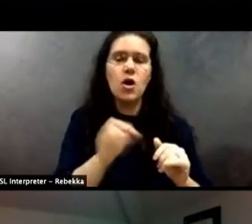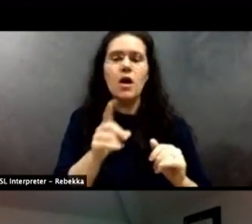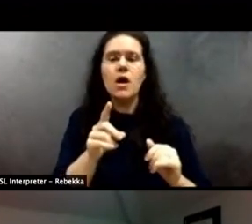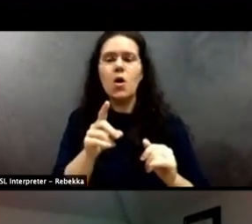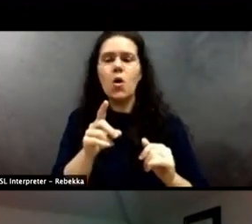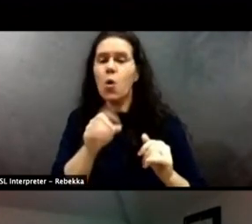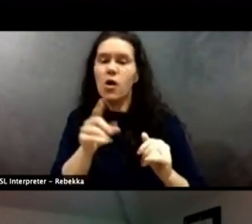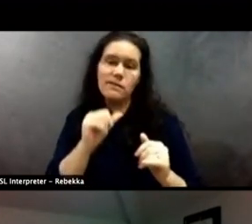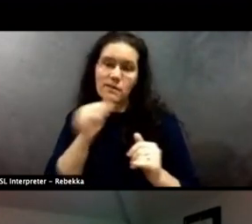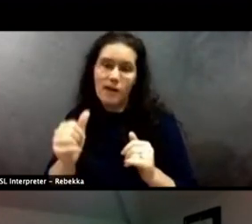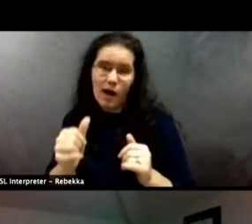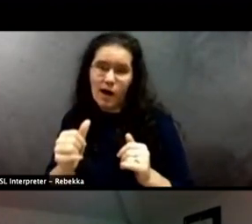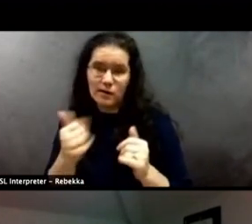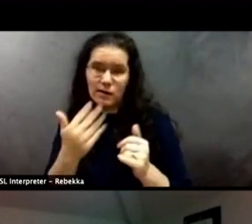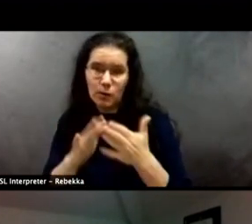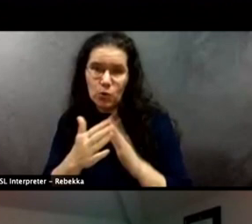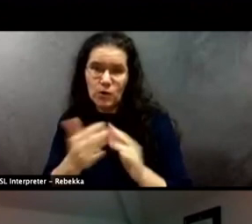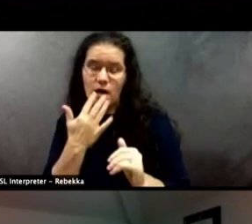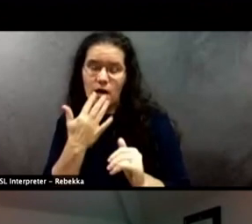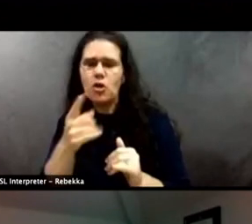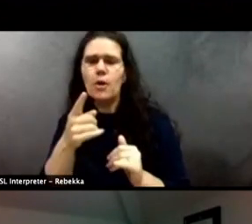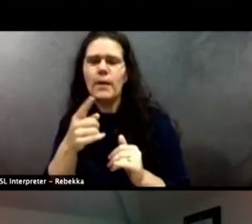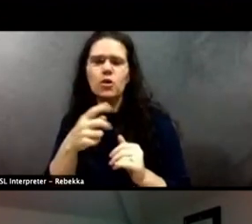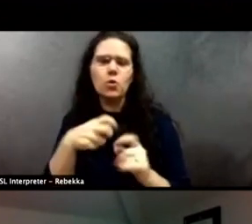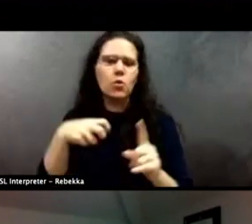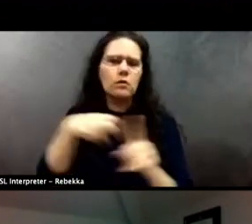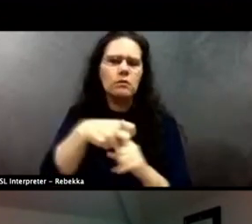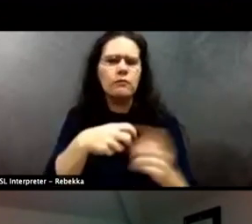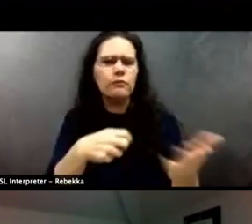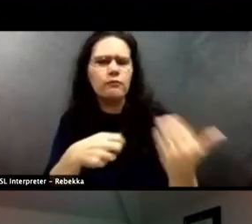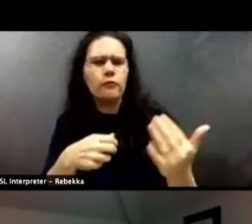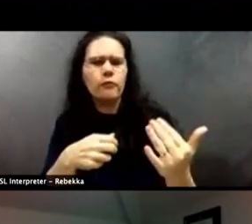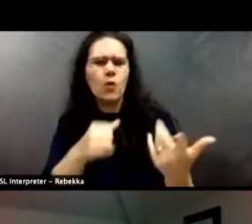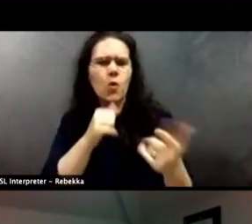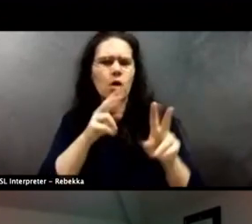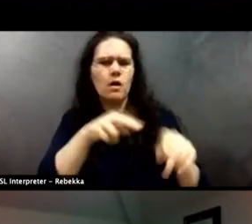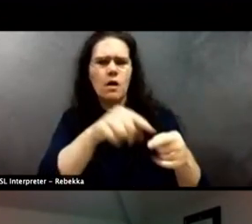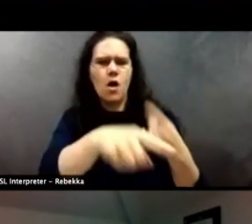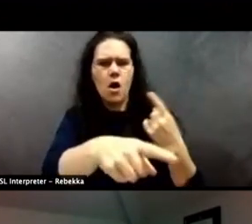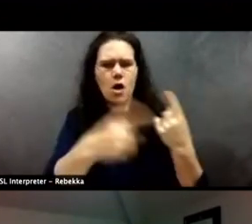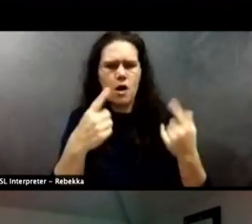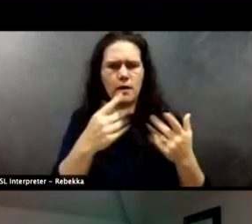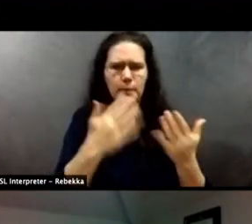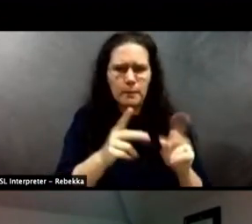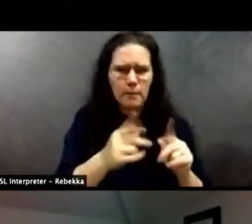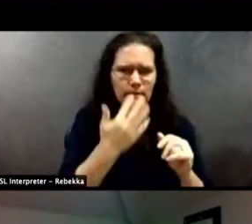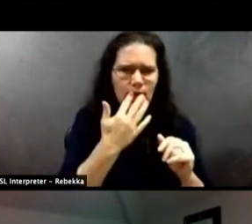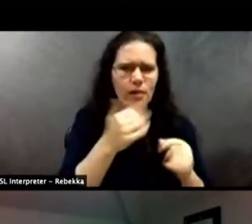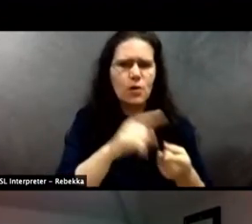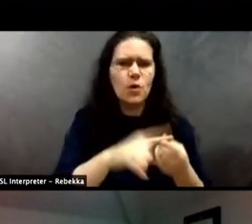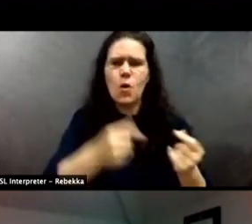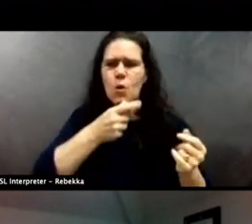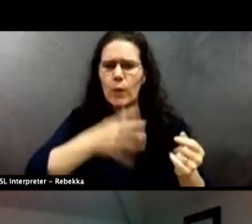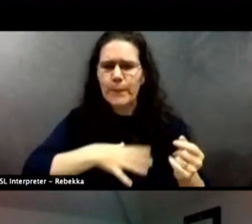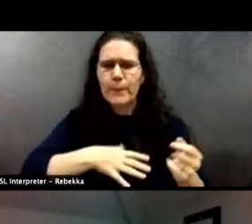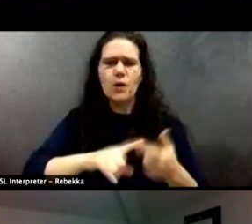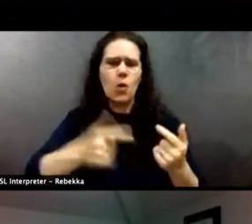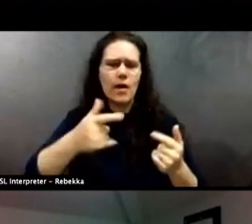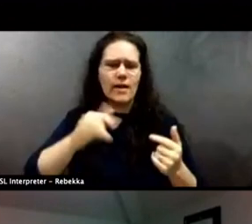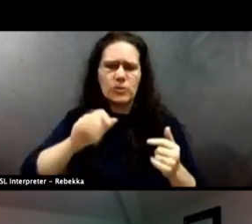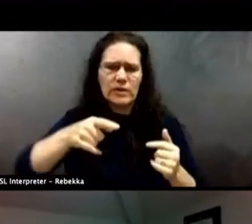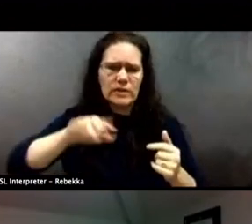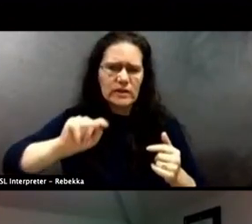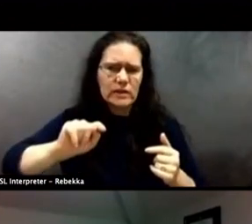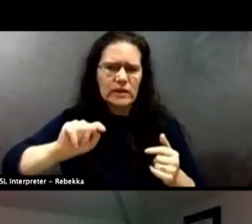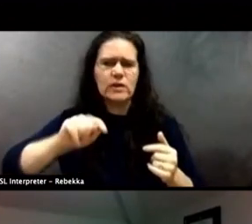or LGBTQ or you treat women disrespectfully, you're a bad cop to me. Now, if anyone can quantify that and